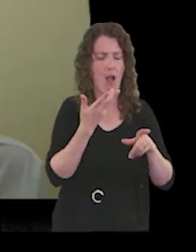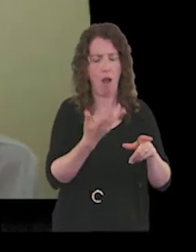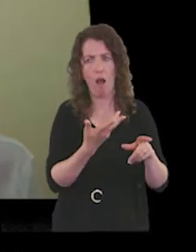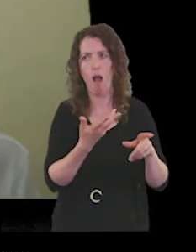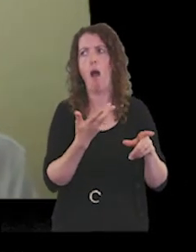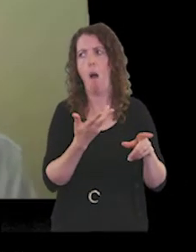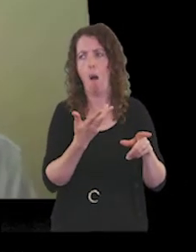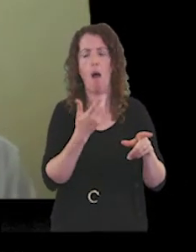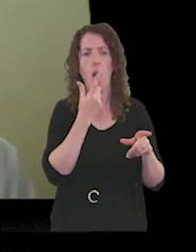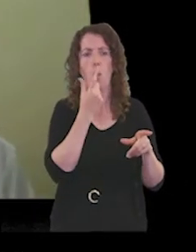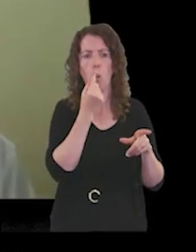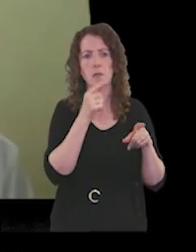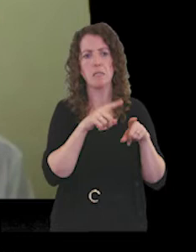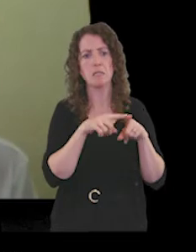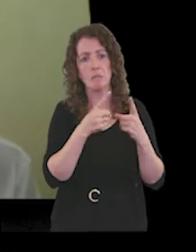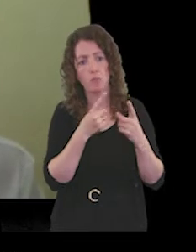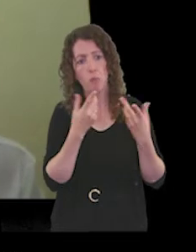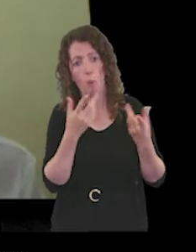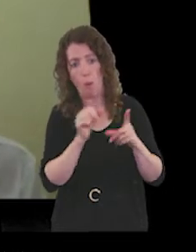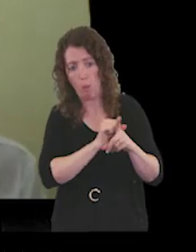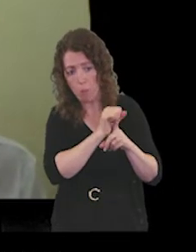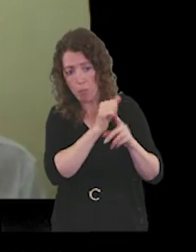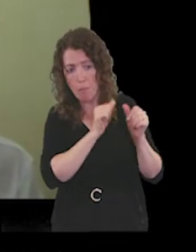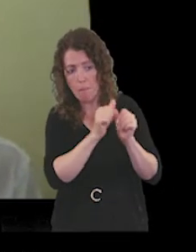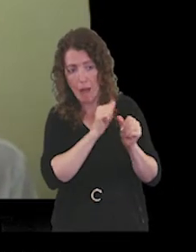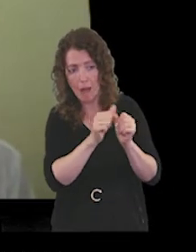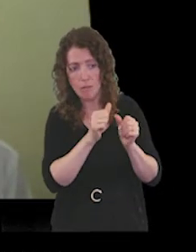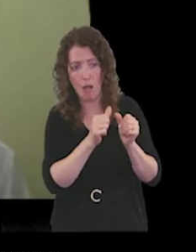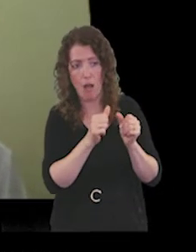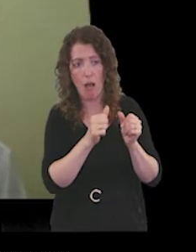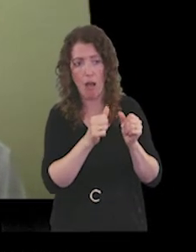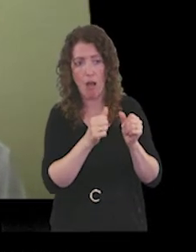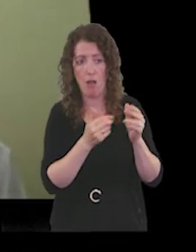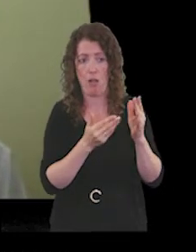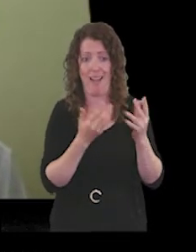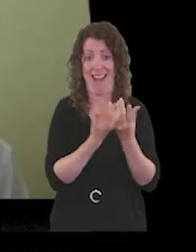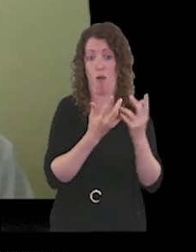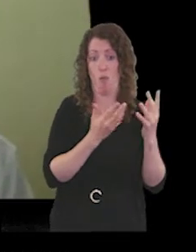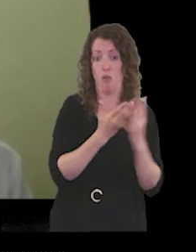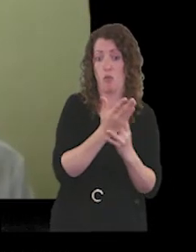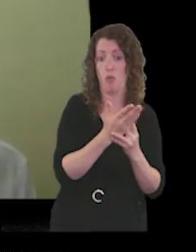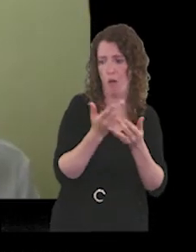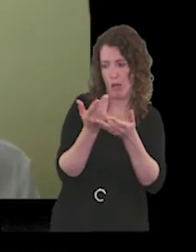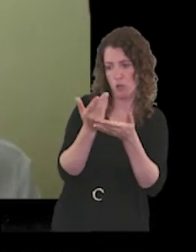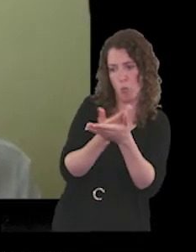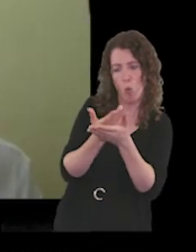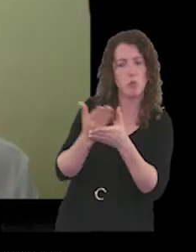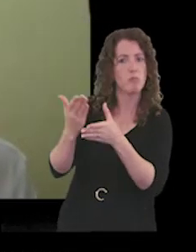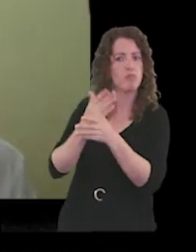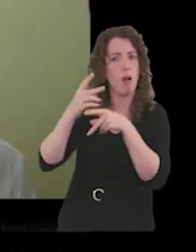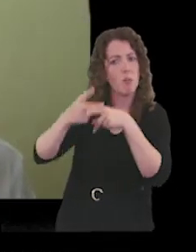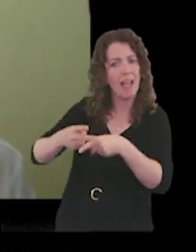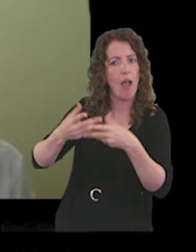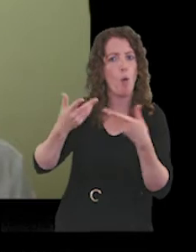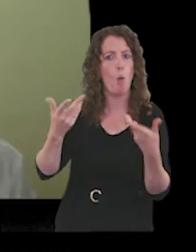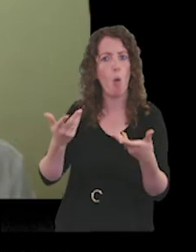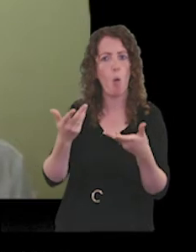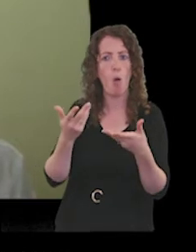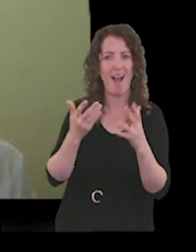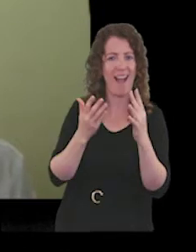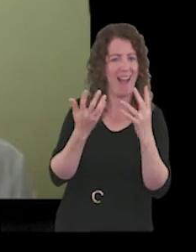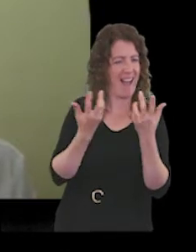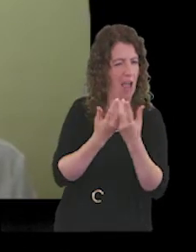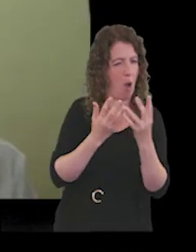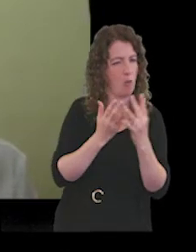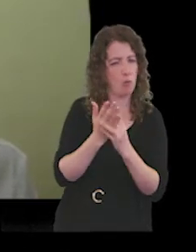do things differently or better by talking to people in primary care or in the local authority or